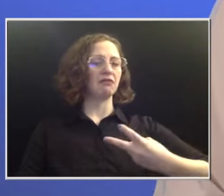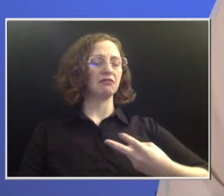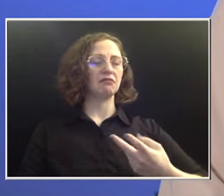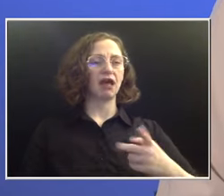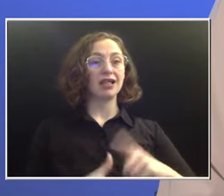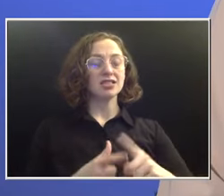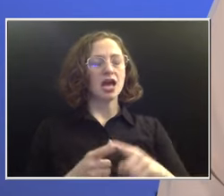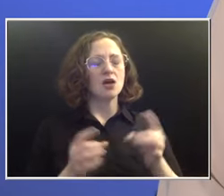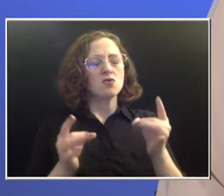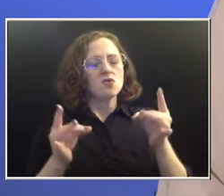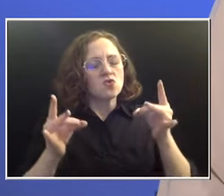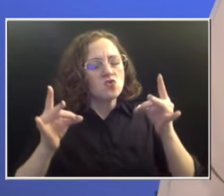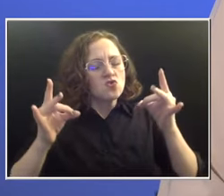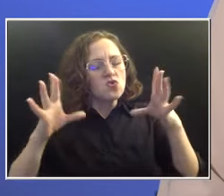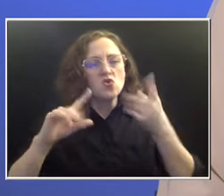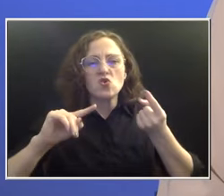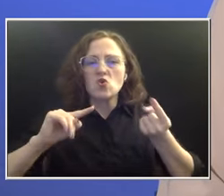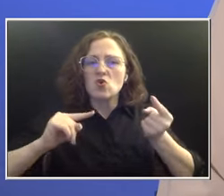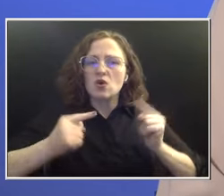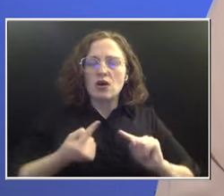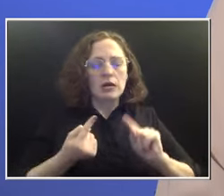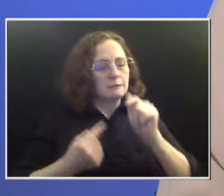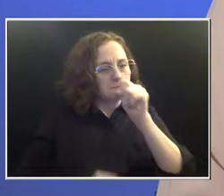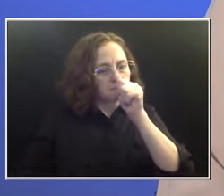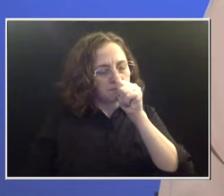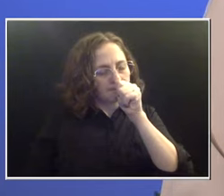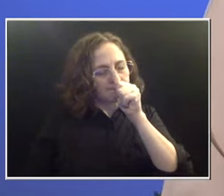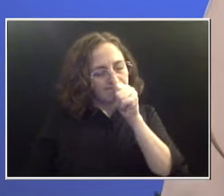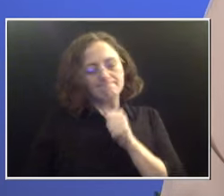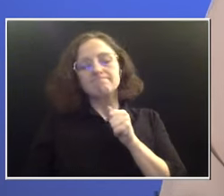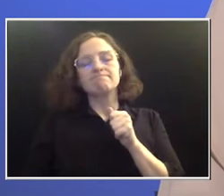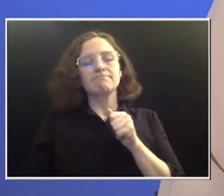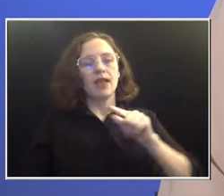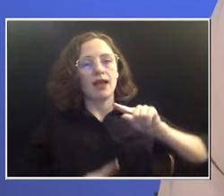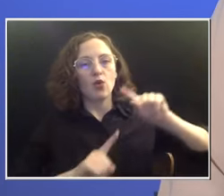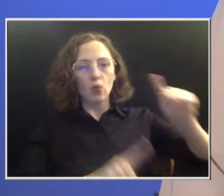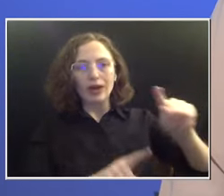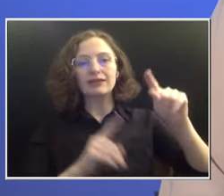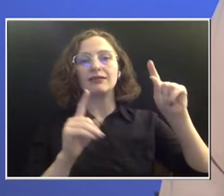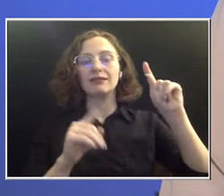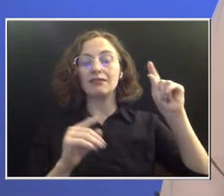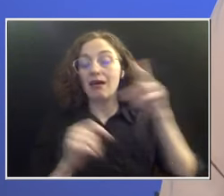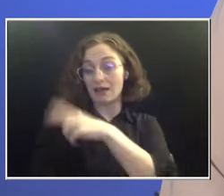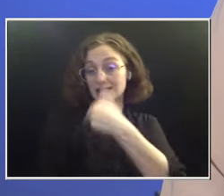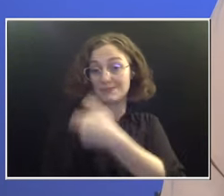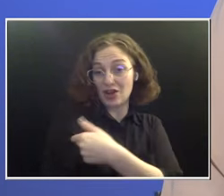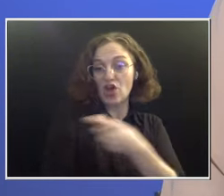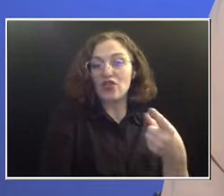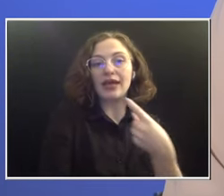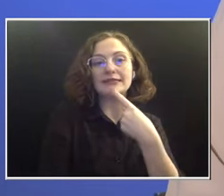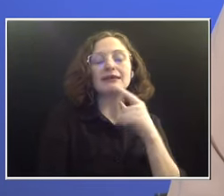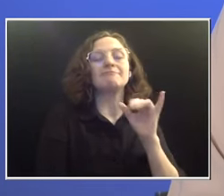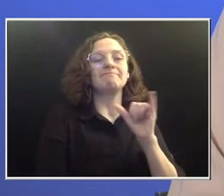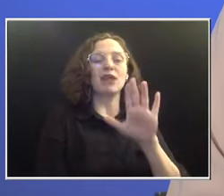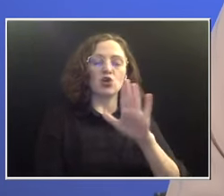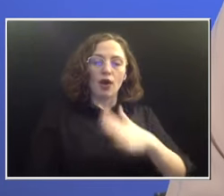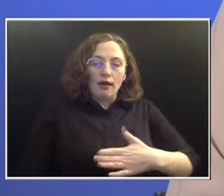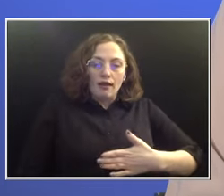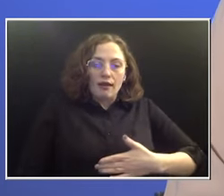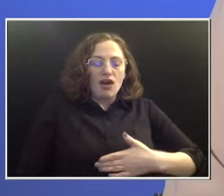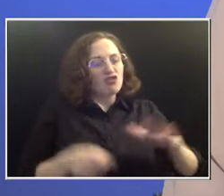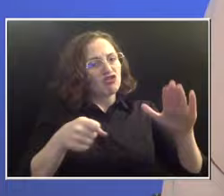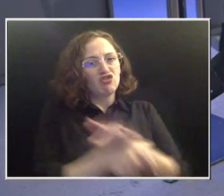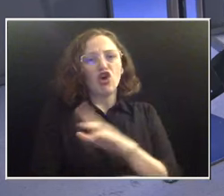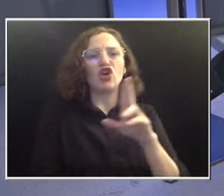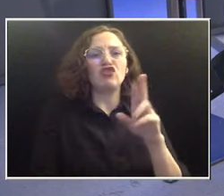pain. We called an ambulance. I went to the hospital and they said that my abdomen was full of urine and there was a possibility of going